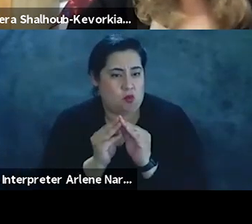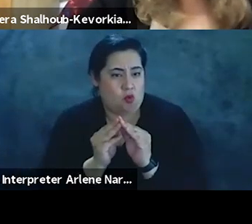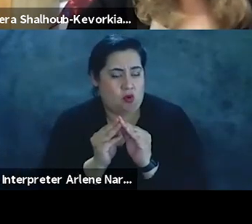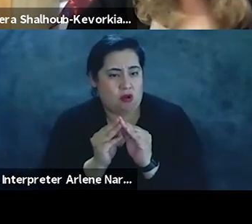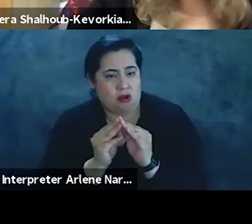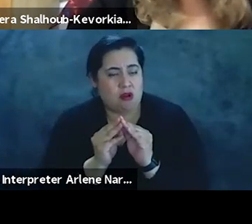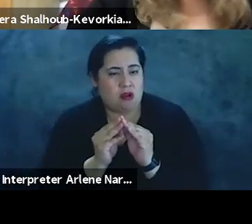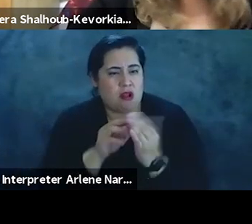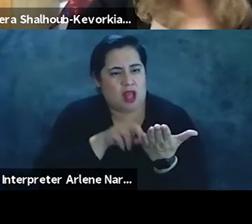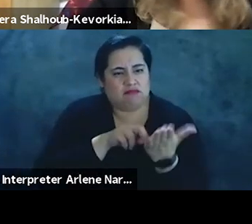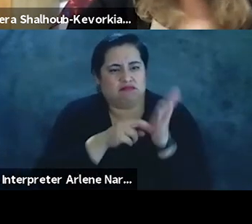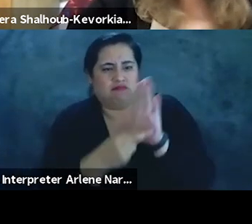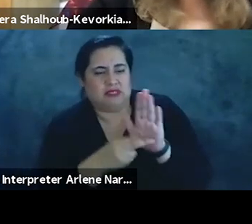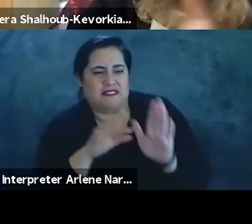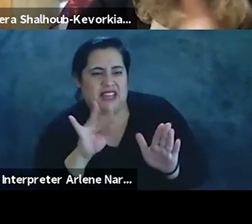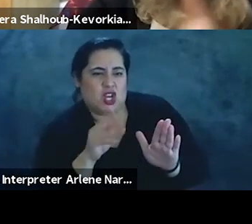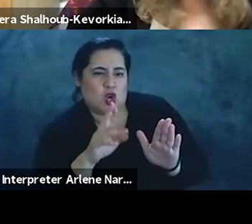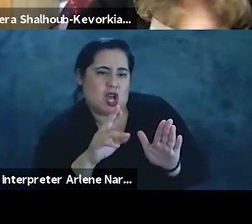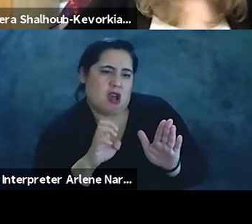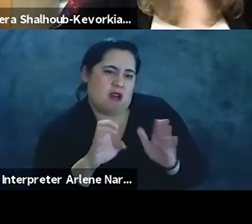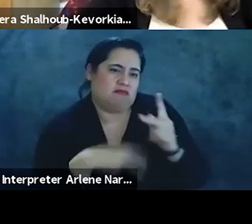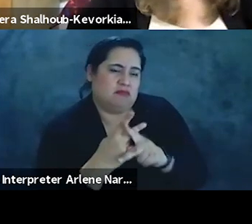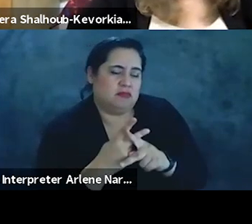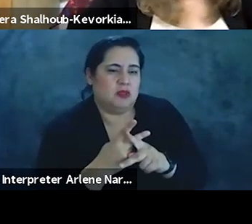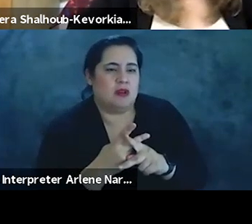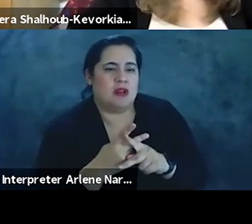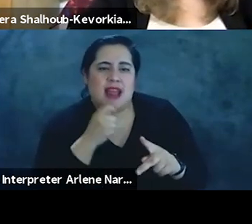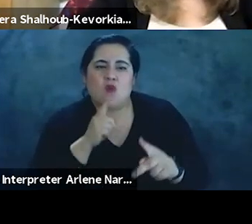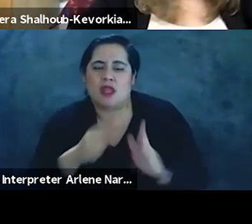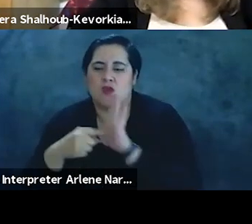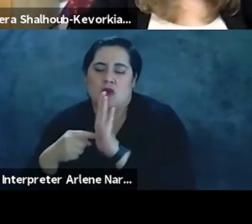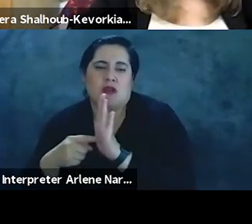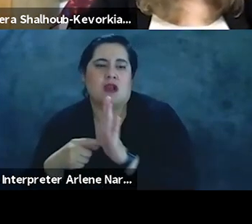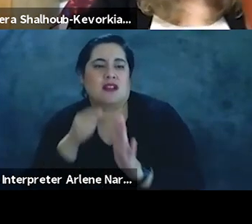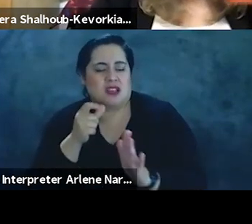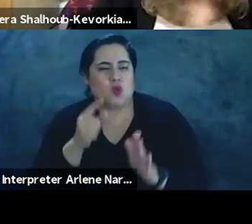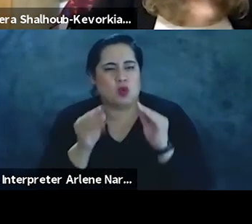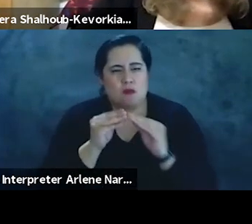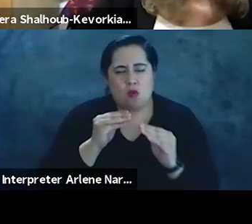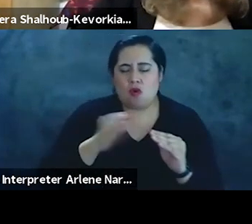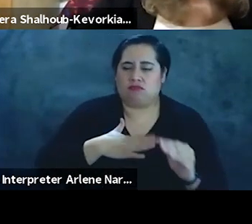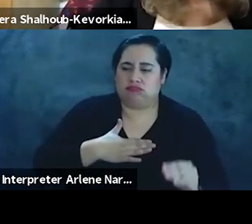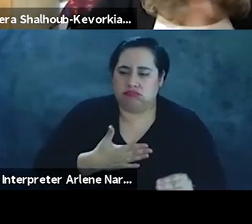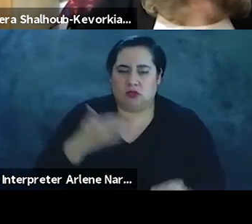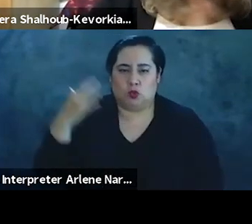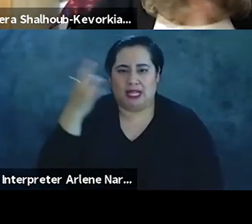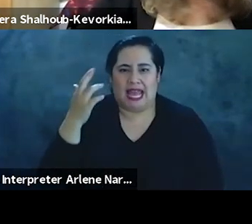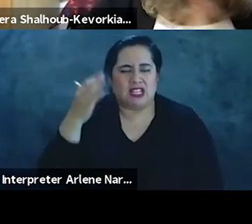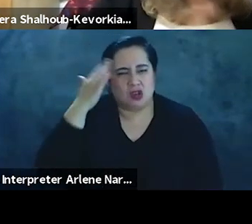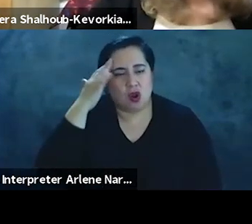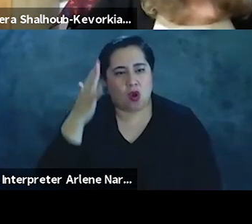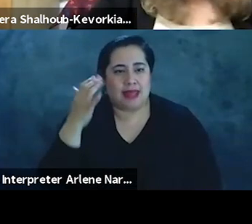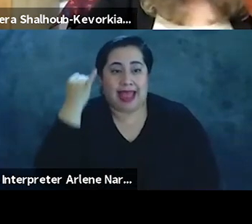representational and representative? Does it concede more than realize? In the context of the one versus two nation